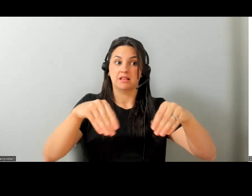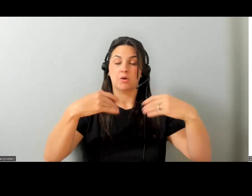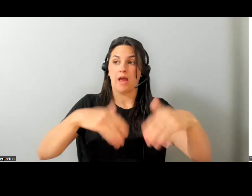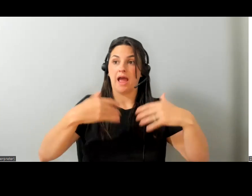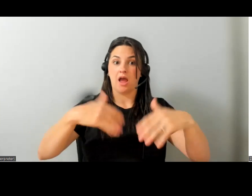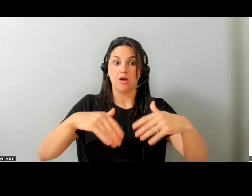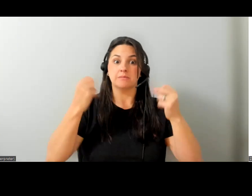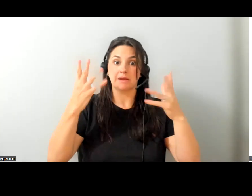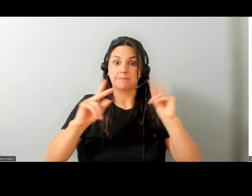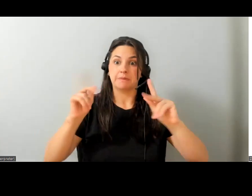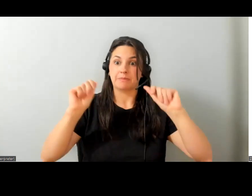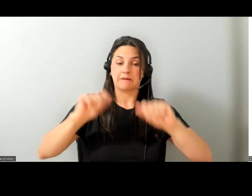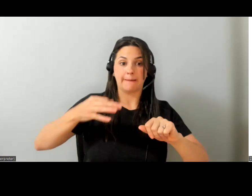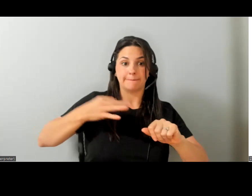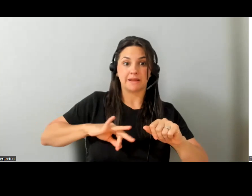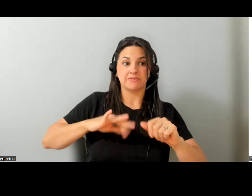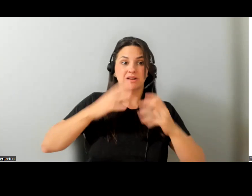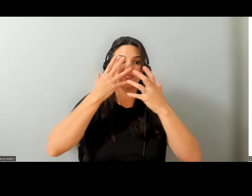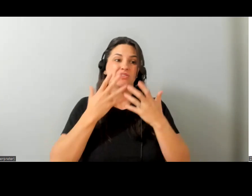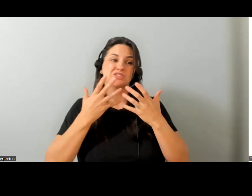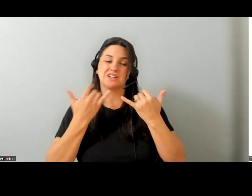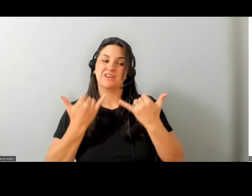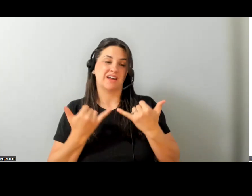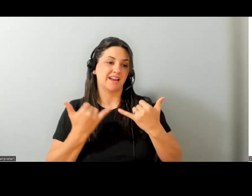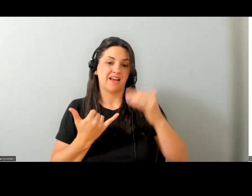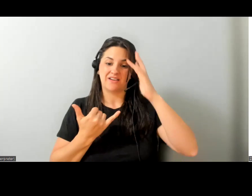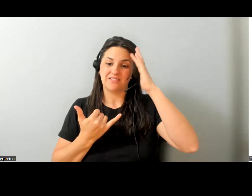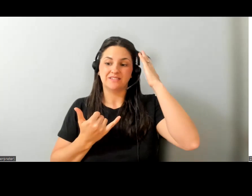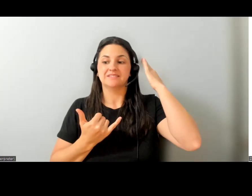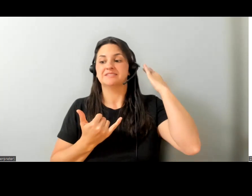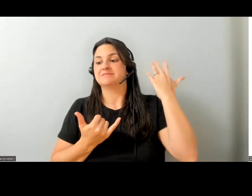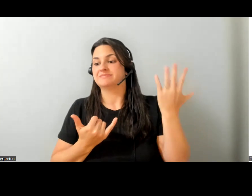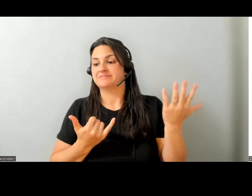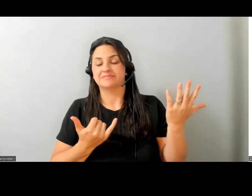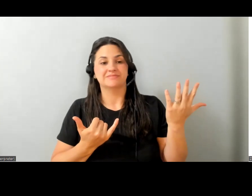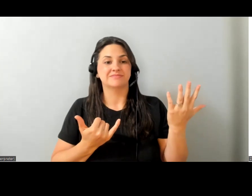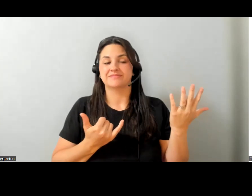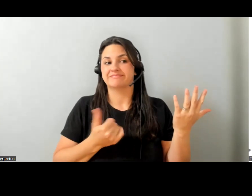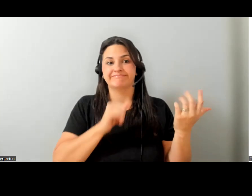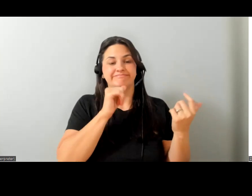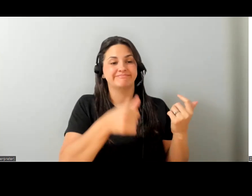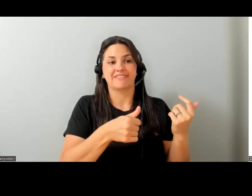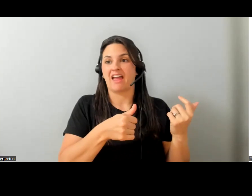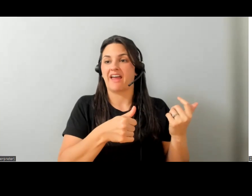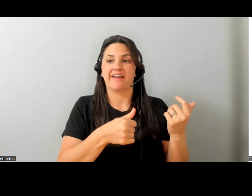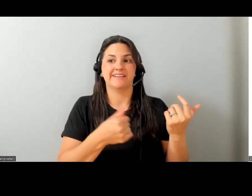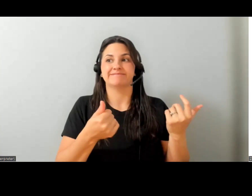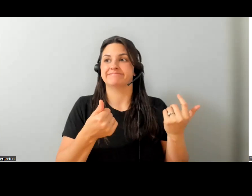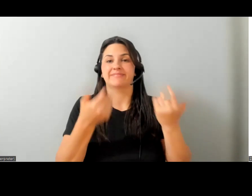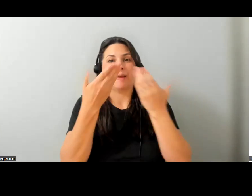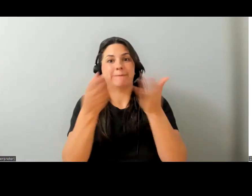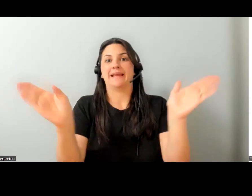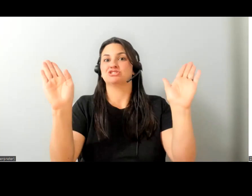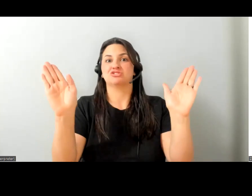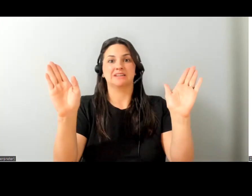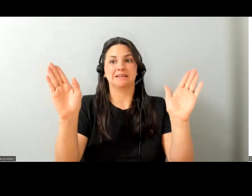from this and unfortunately we're at a stage where uh these are not being brought out mainstream not a lot of people are seeing what